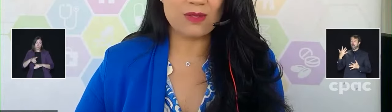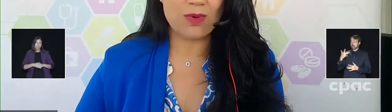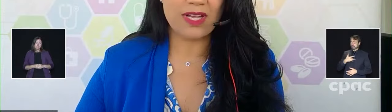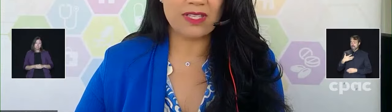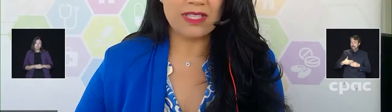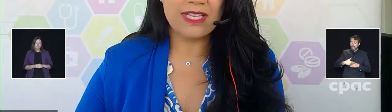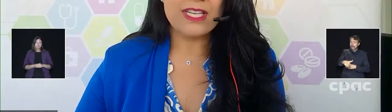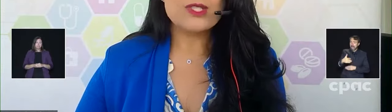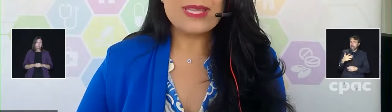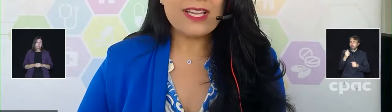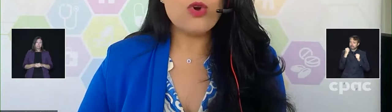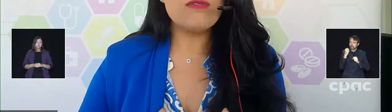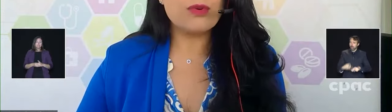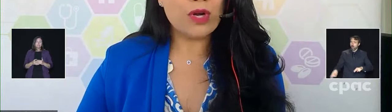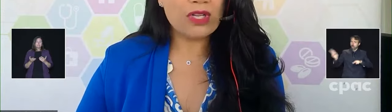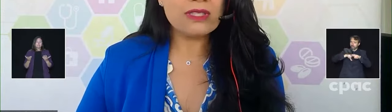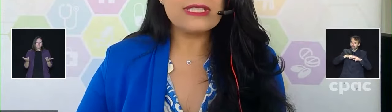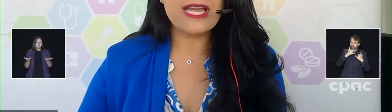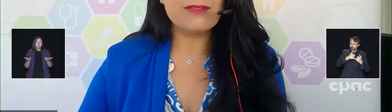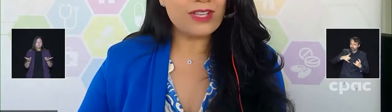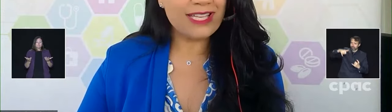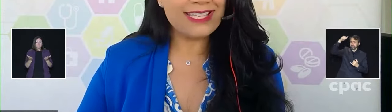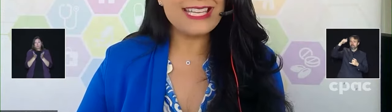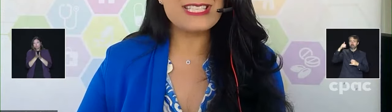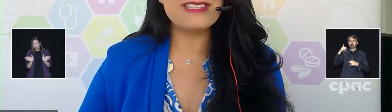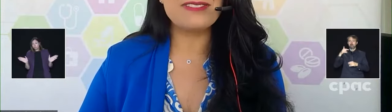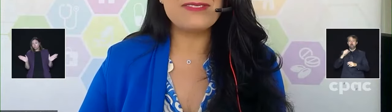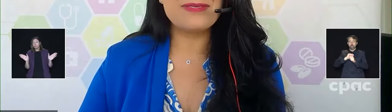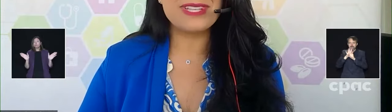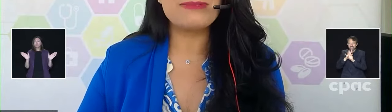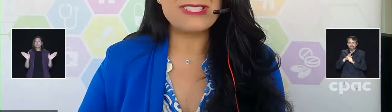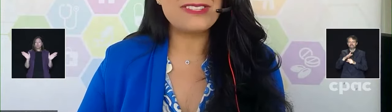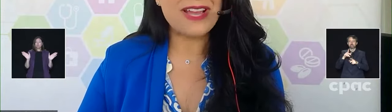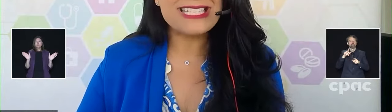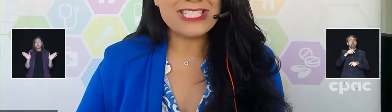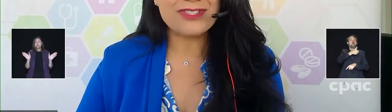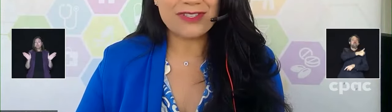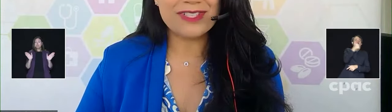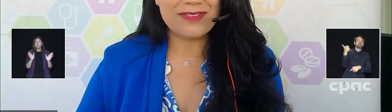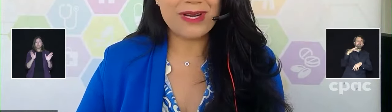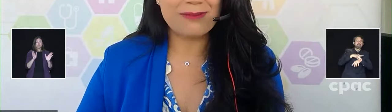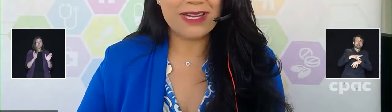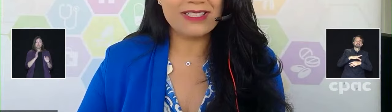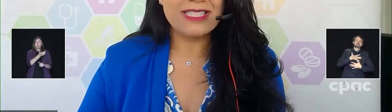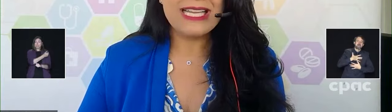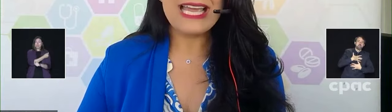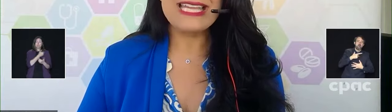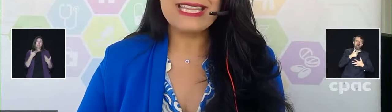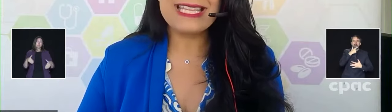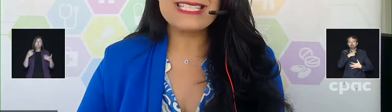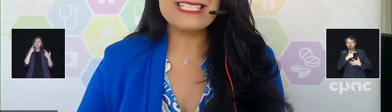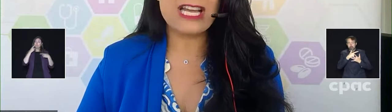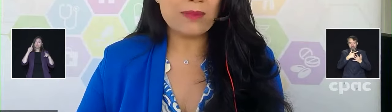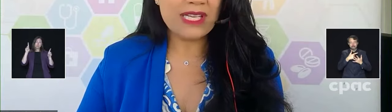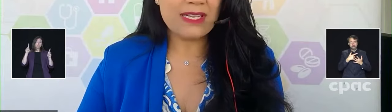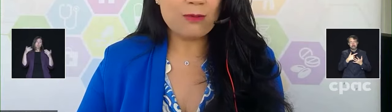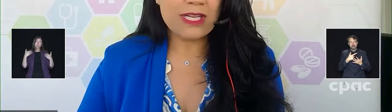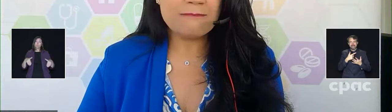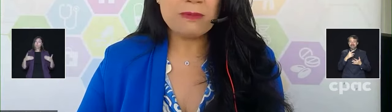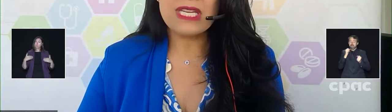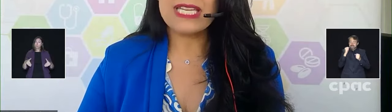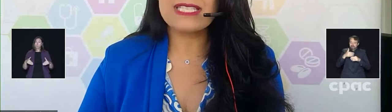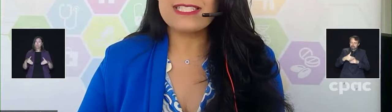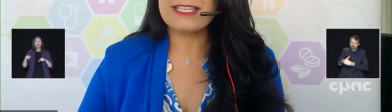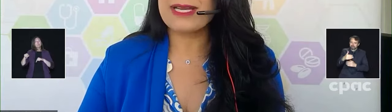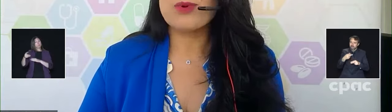viruses as well. So I think overall, everything is, as we said, the vaccines have served us very well, and this is an updated